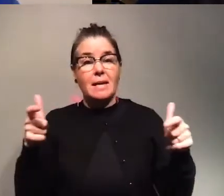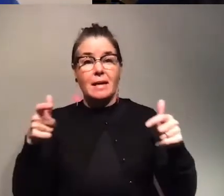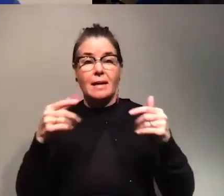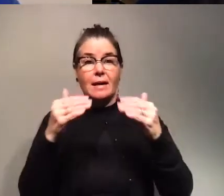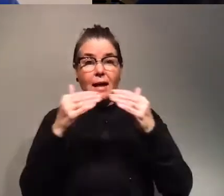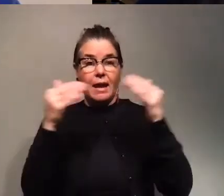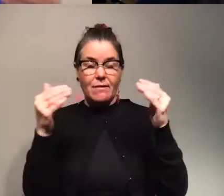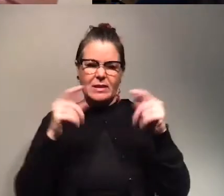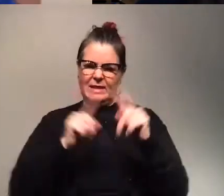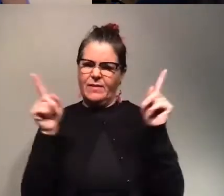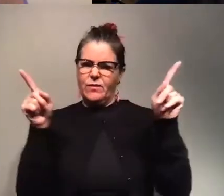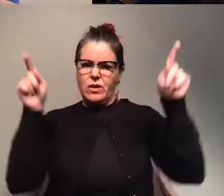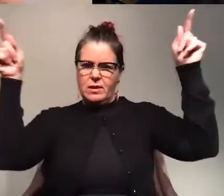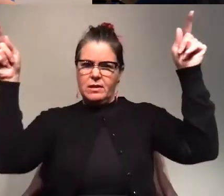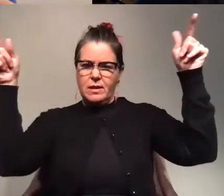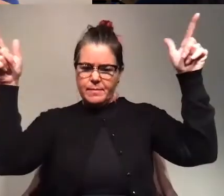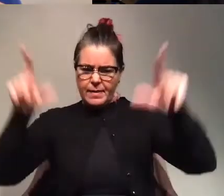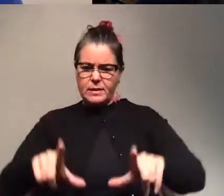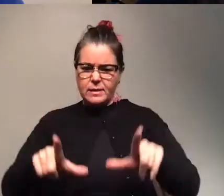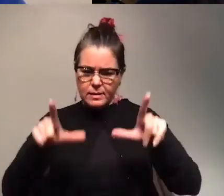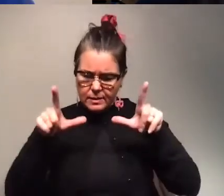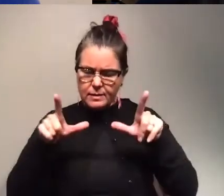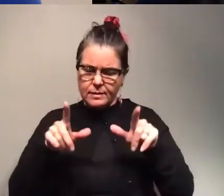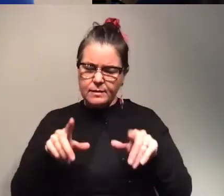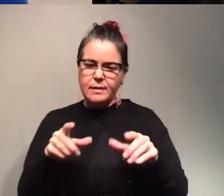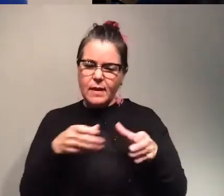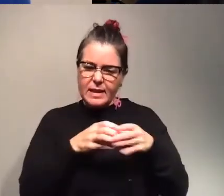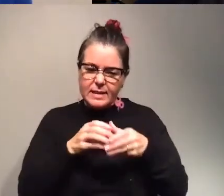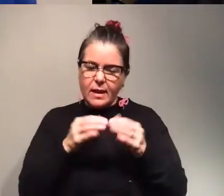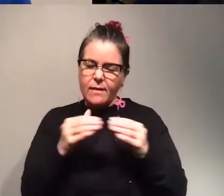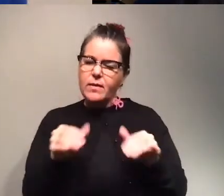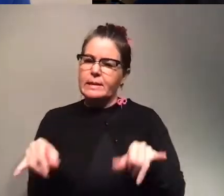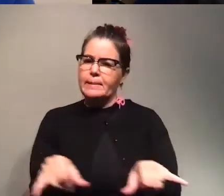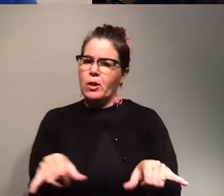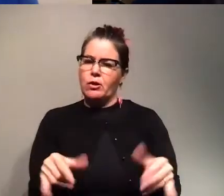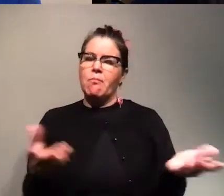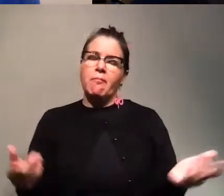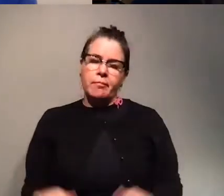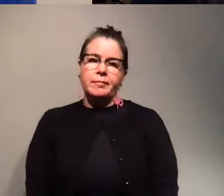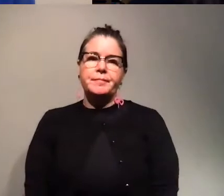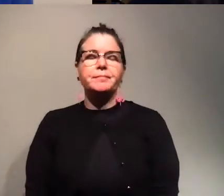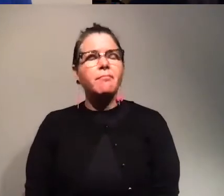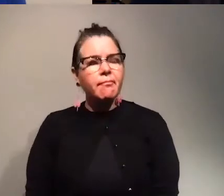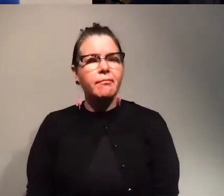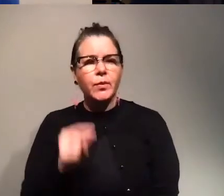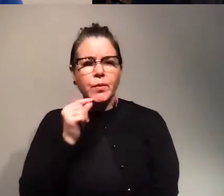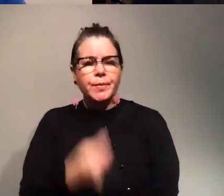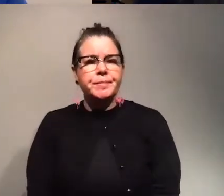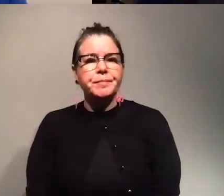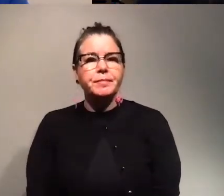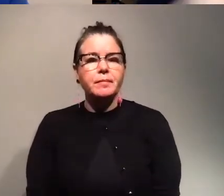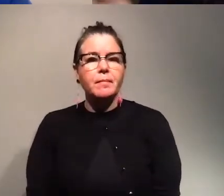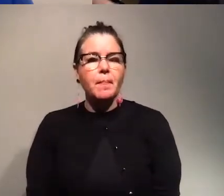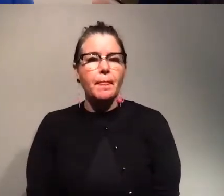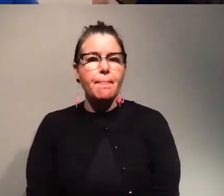different. But in a small level, they are quite similar. Very cool. All right. So